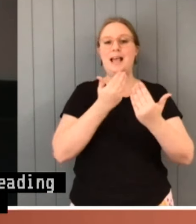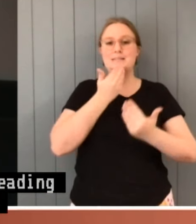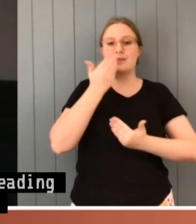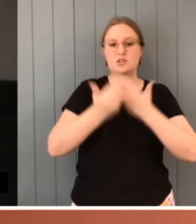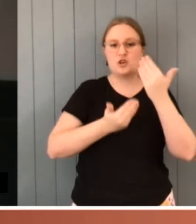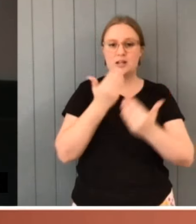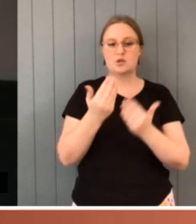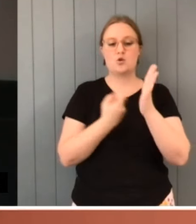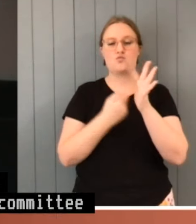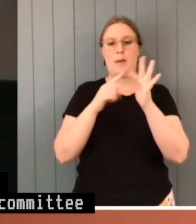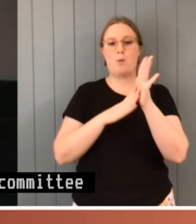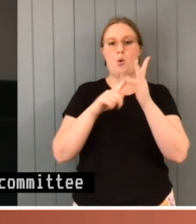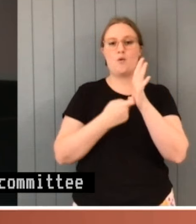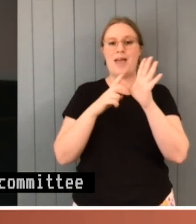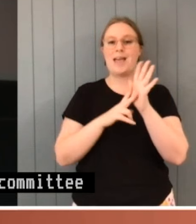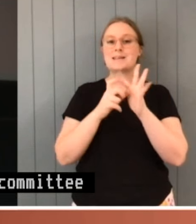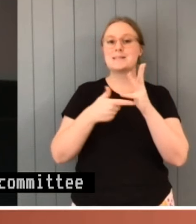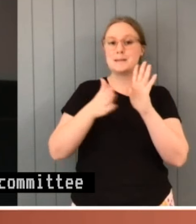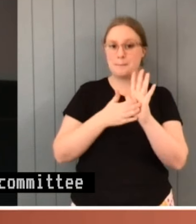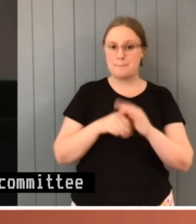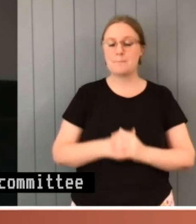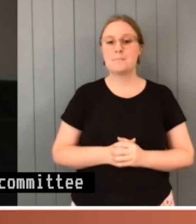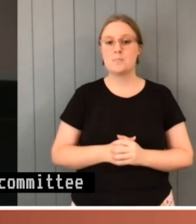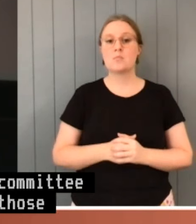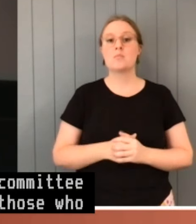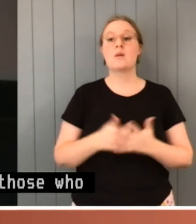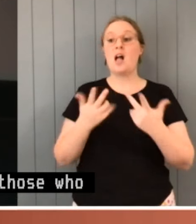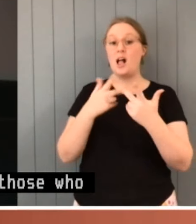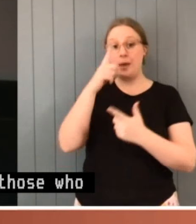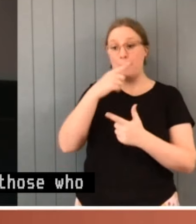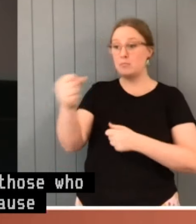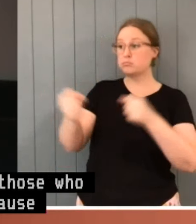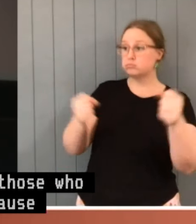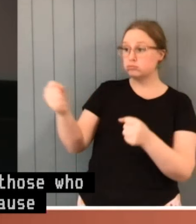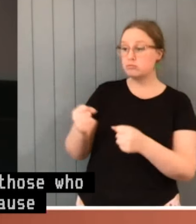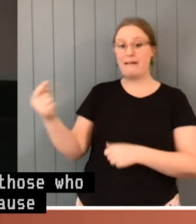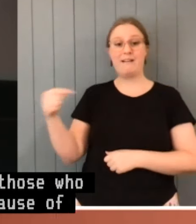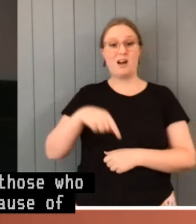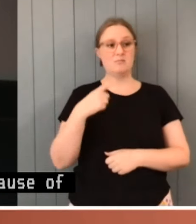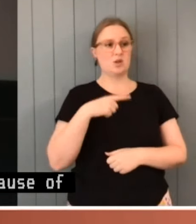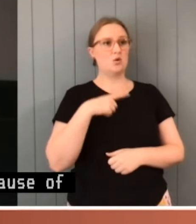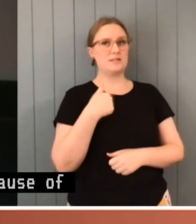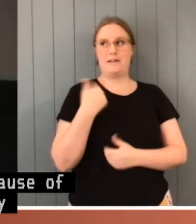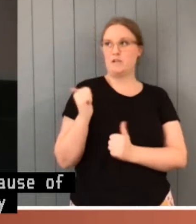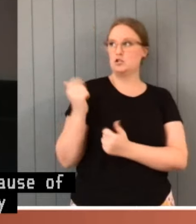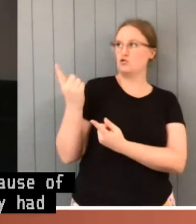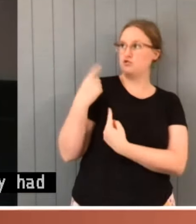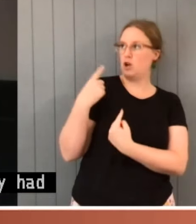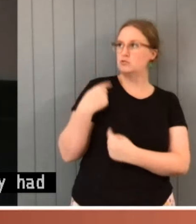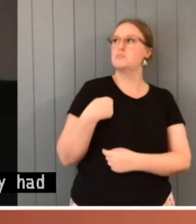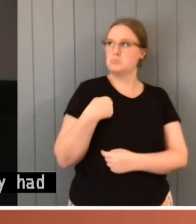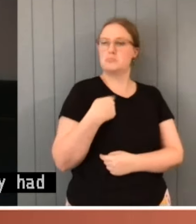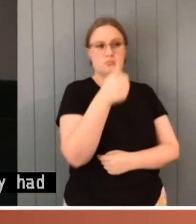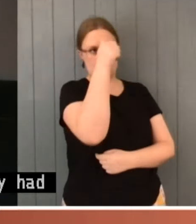be those who perhaps support a bill because of advice or instructions they have received that the bill is consistent with the policy of the party to which they